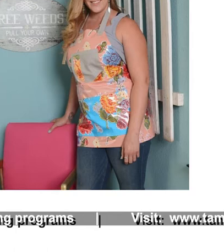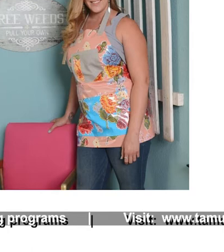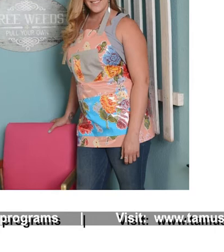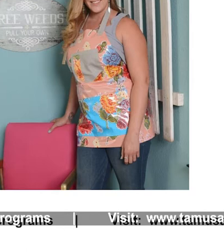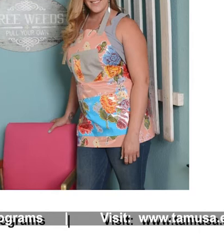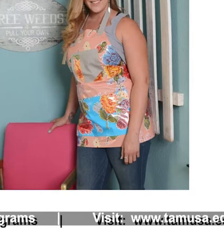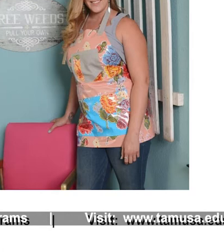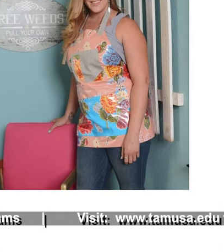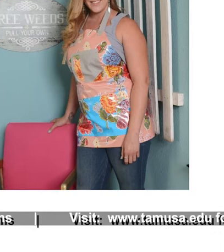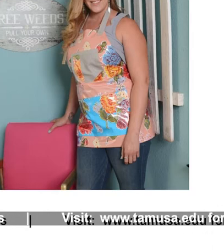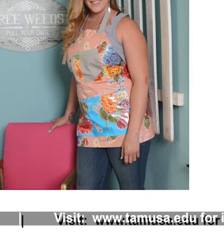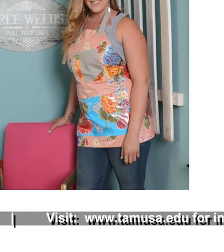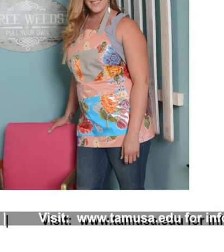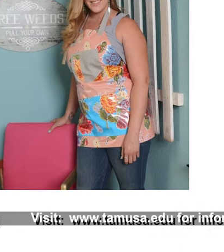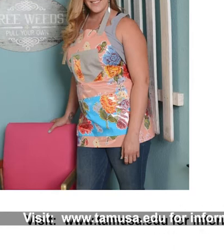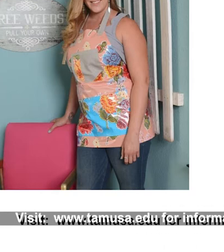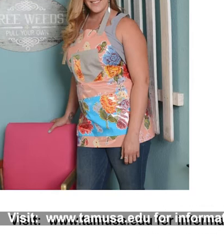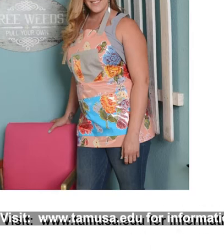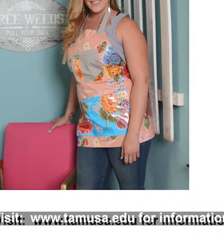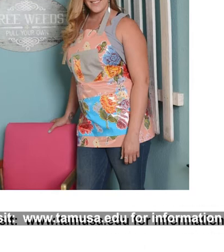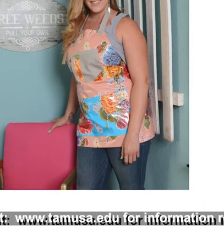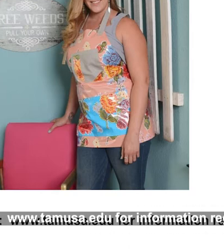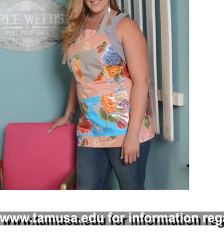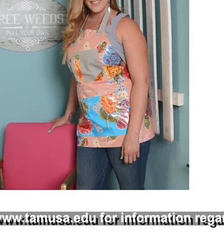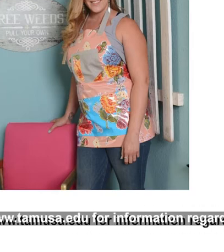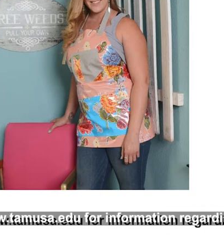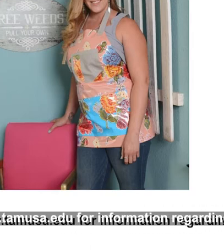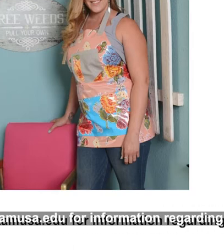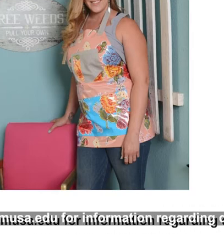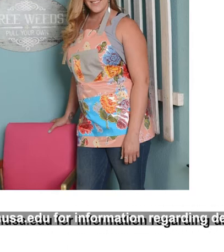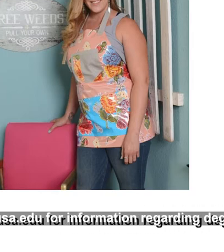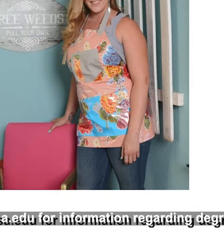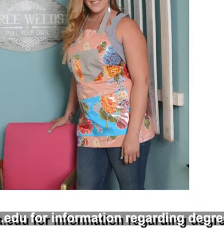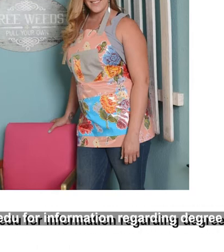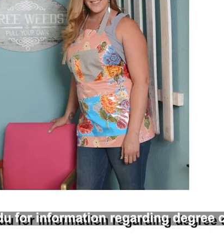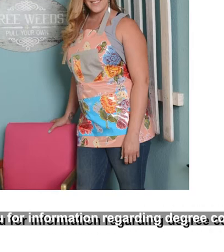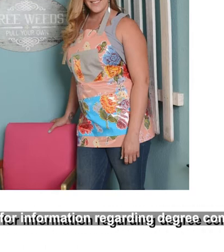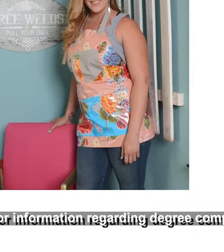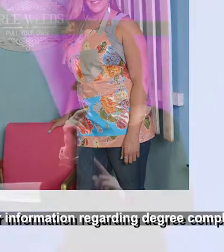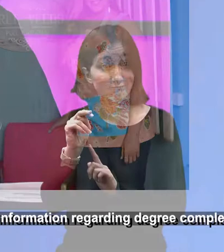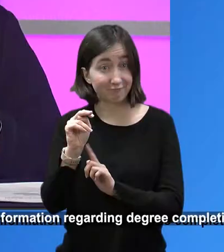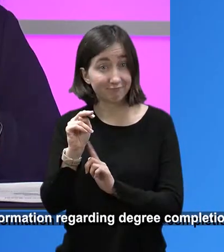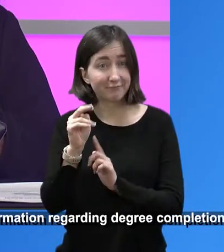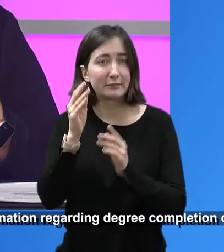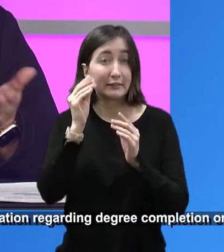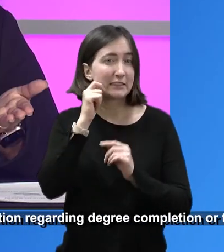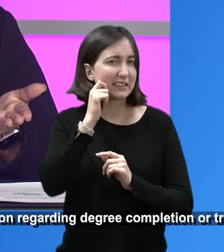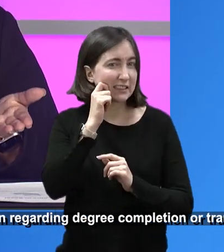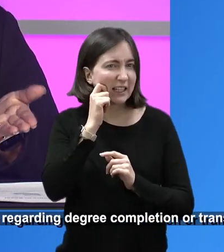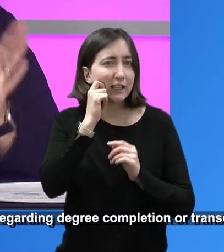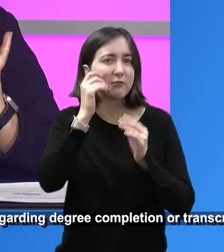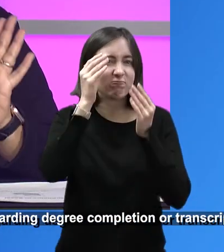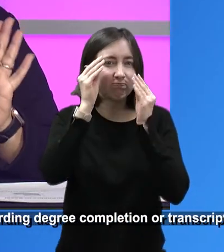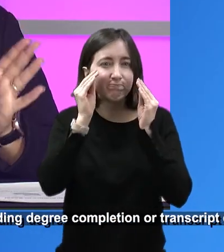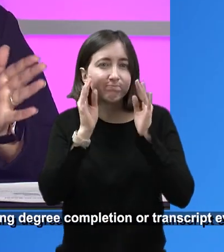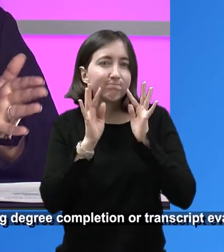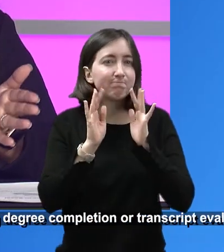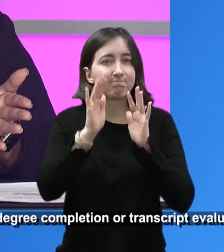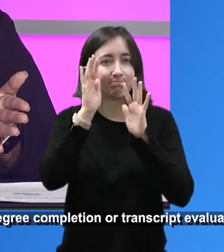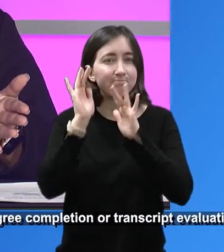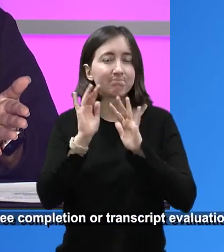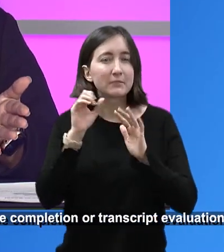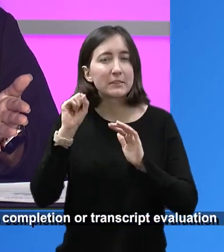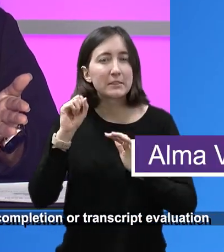seven or eight years. She, she's an esthetician by trade and she established this wonderful line. I'm a client